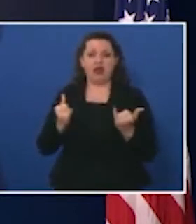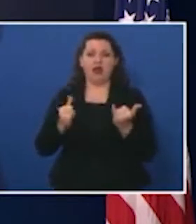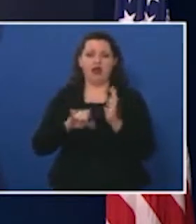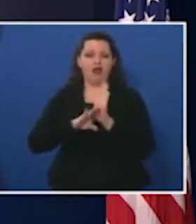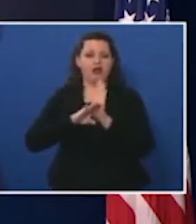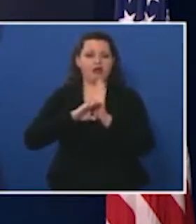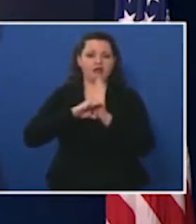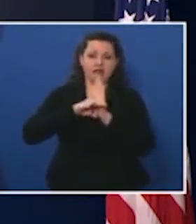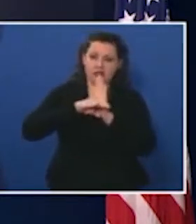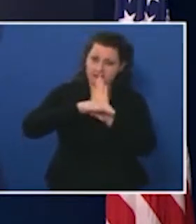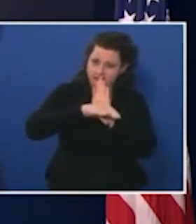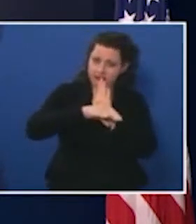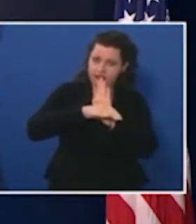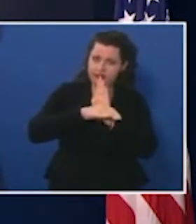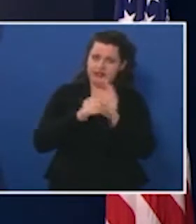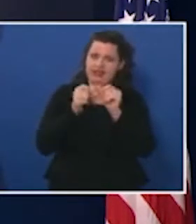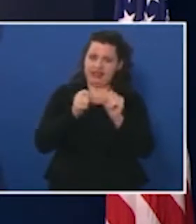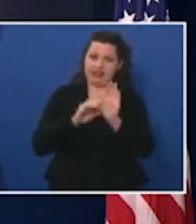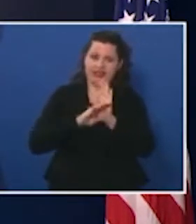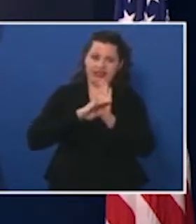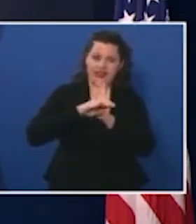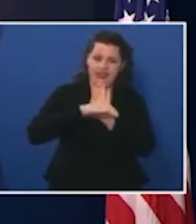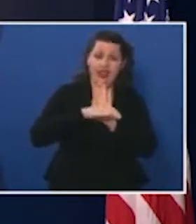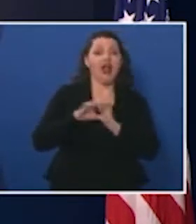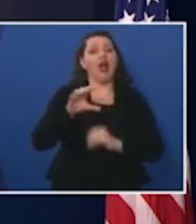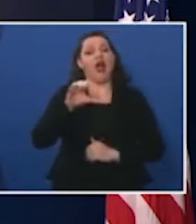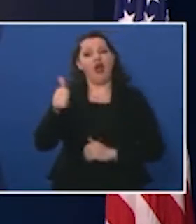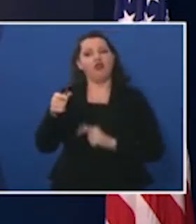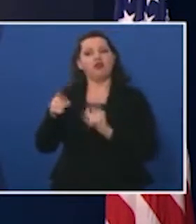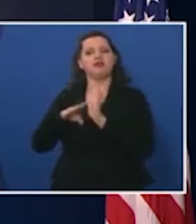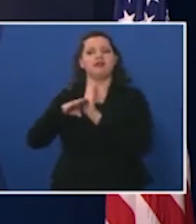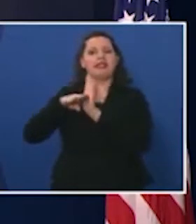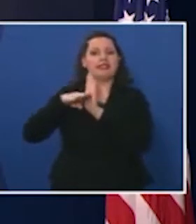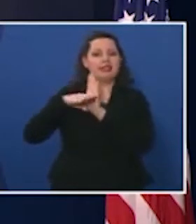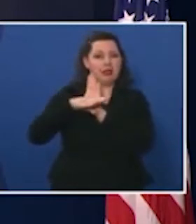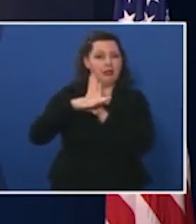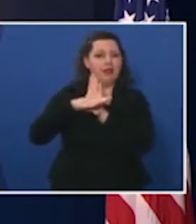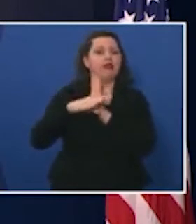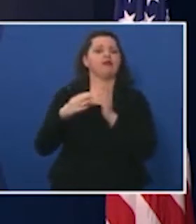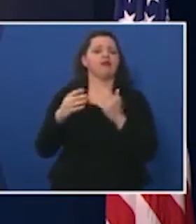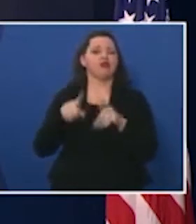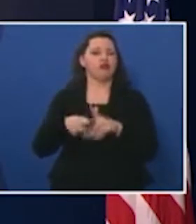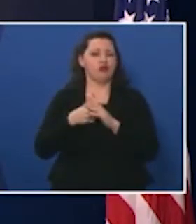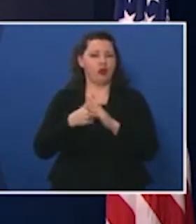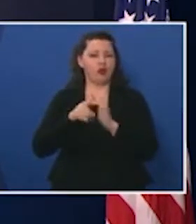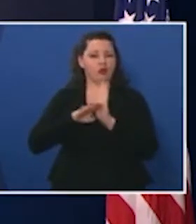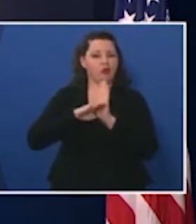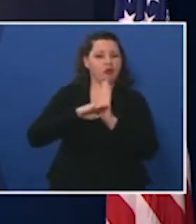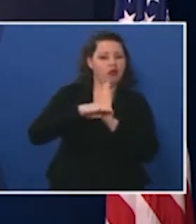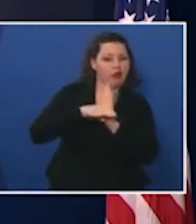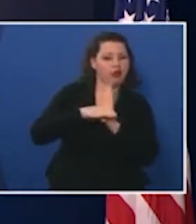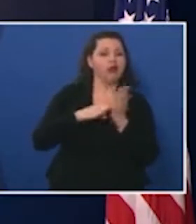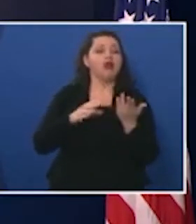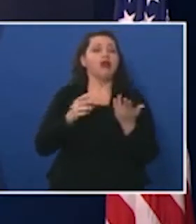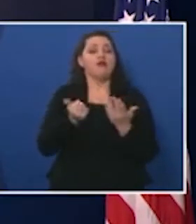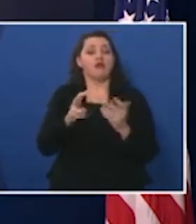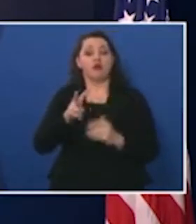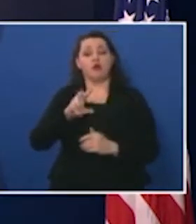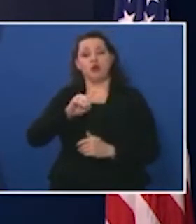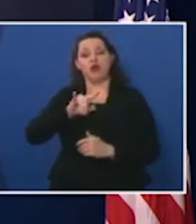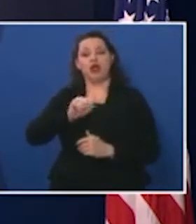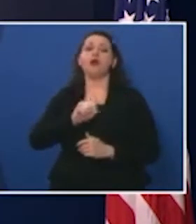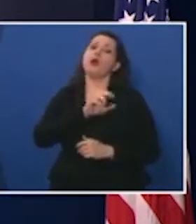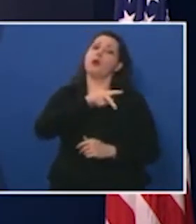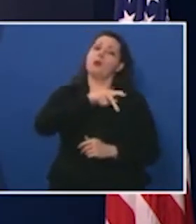downward trend in virus activity and others have stabilized and are beginning to trend down in a few counties including Polk and